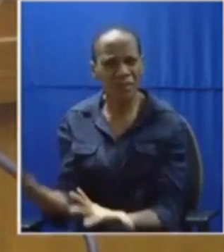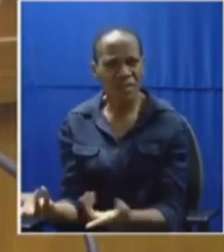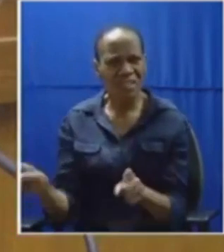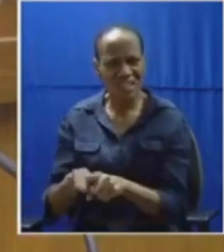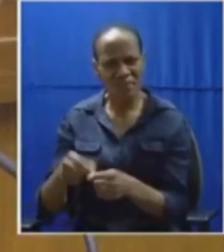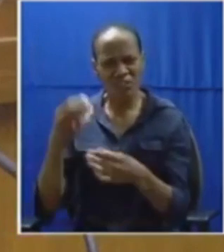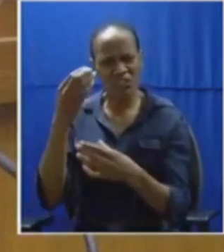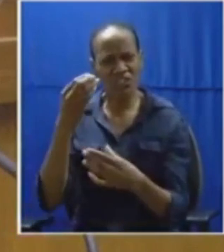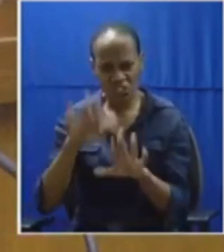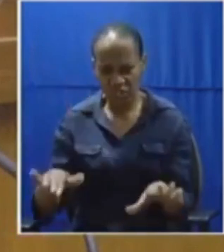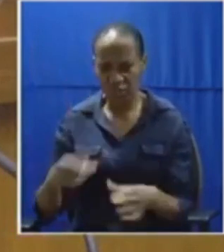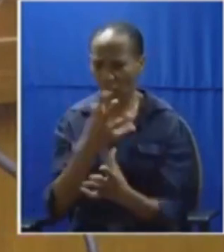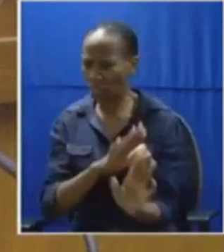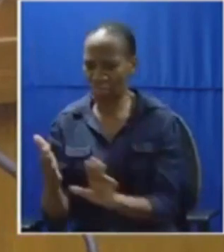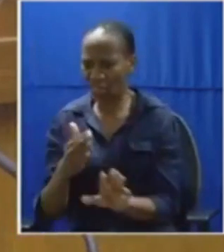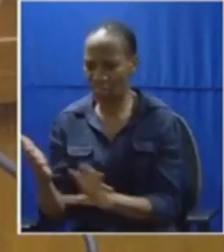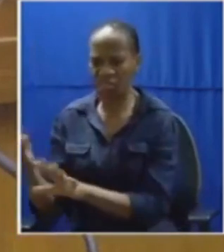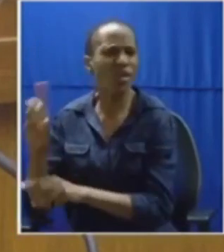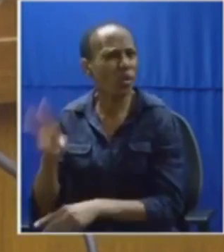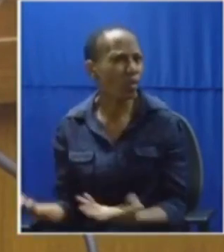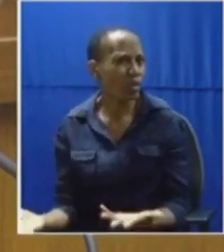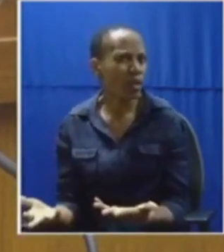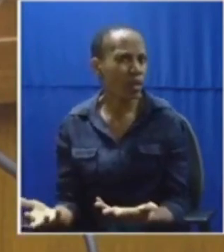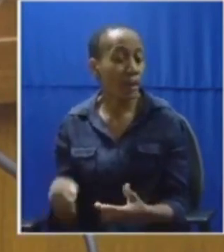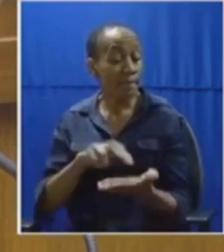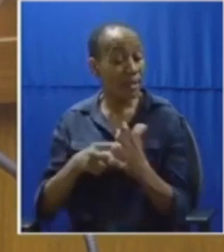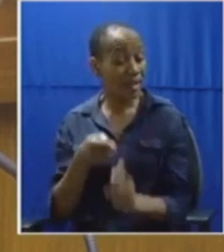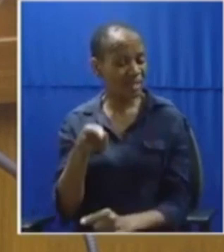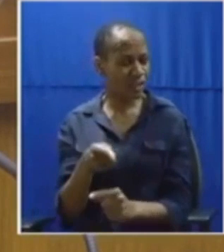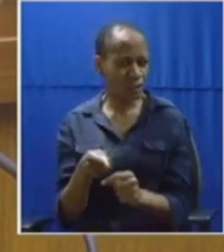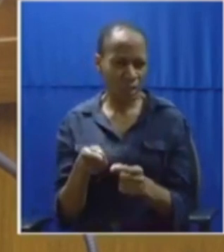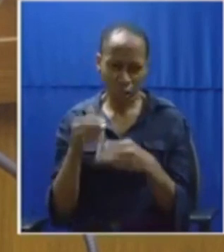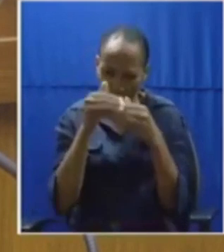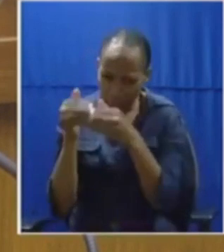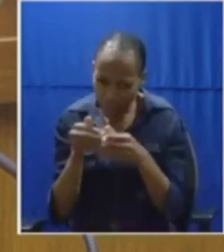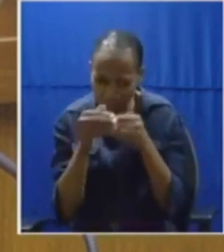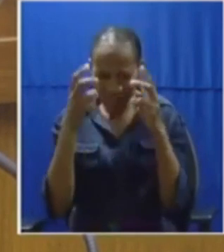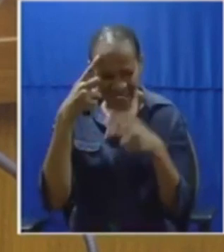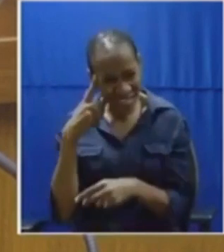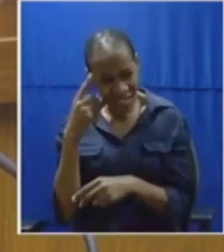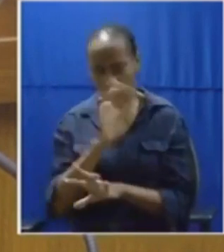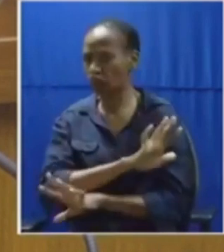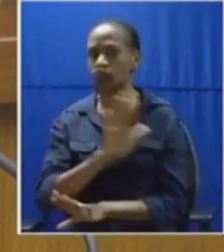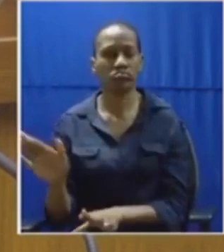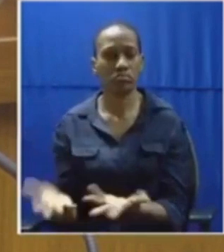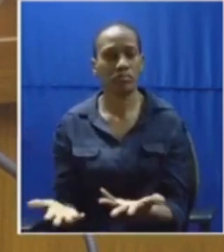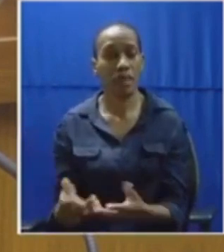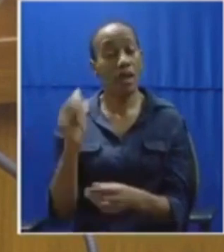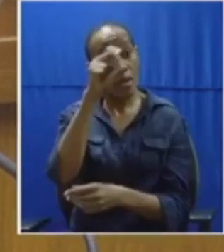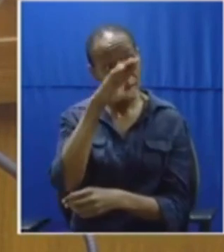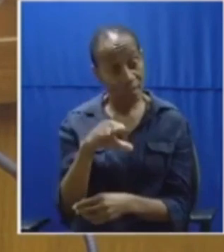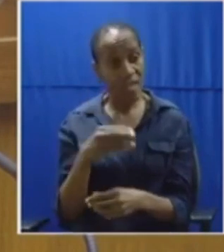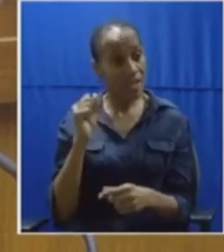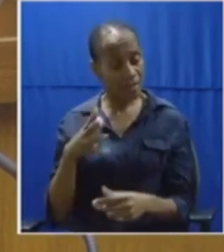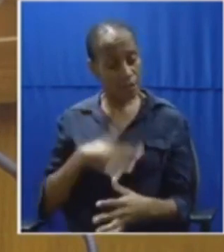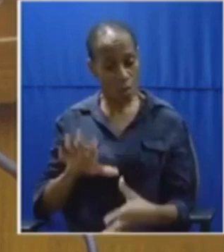squad that move is highly not so calculated mr president if the anc was really committed